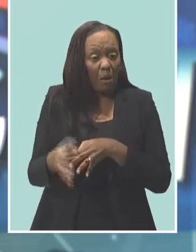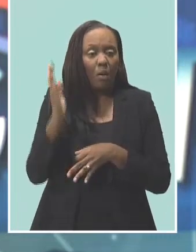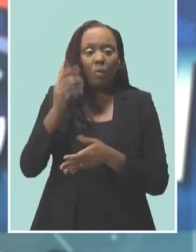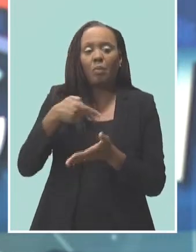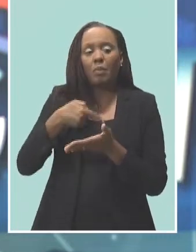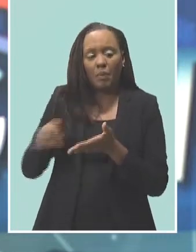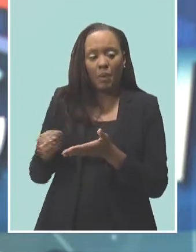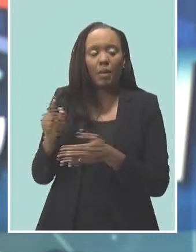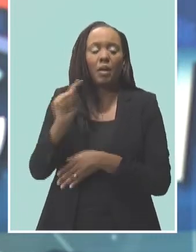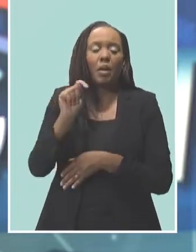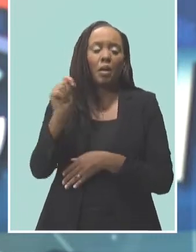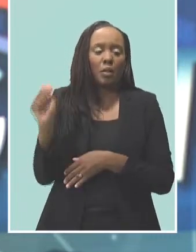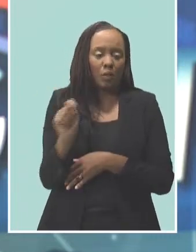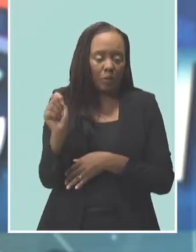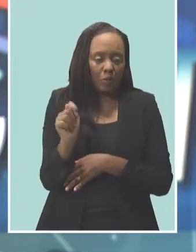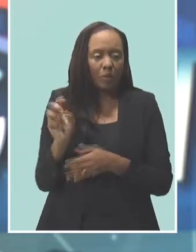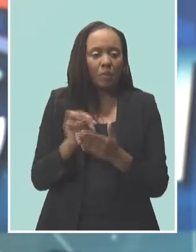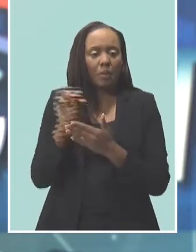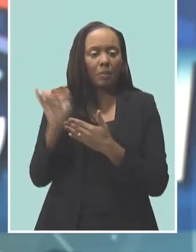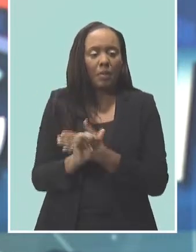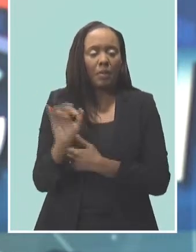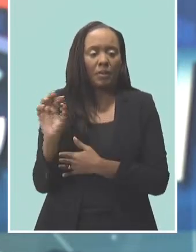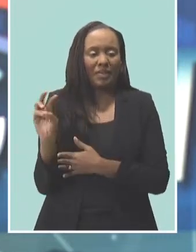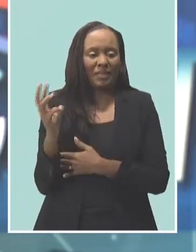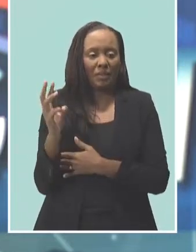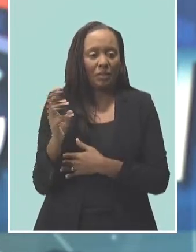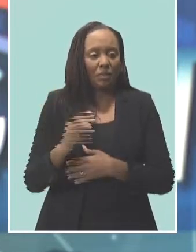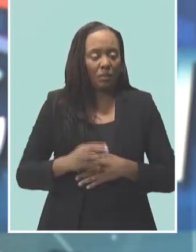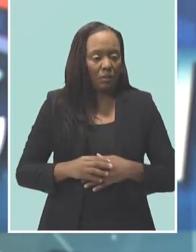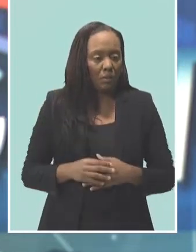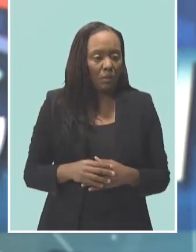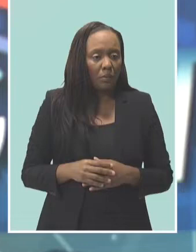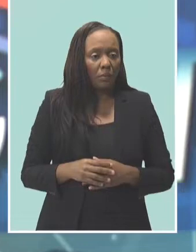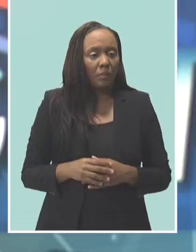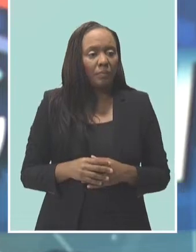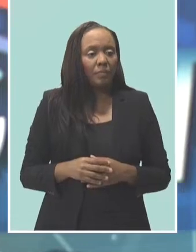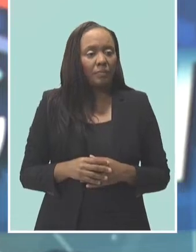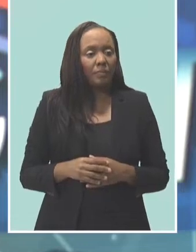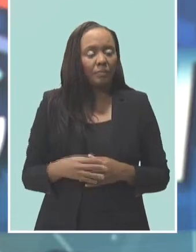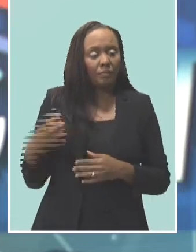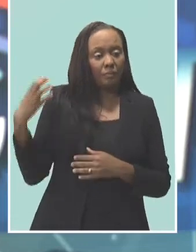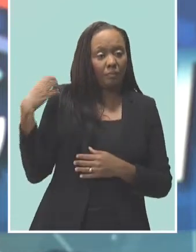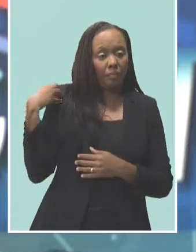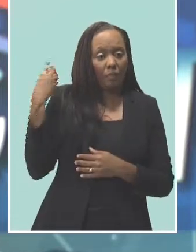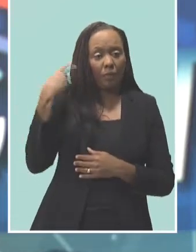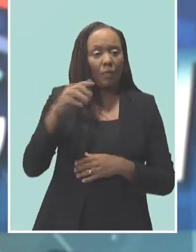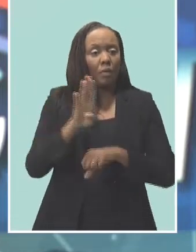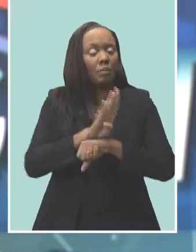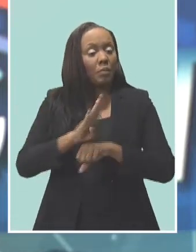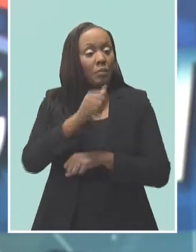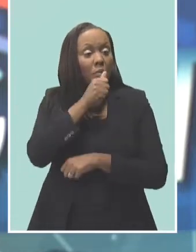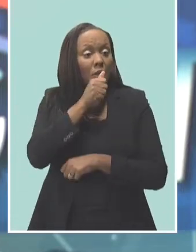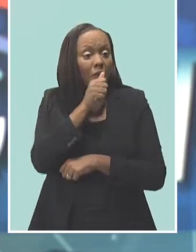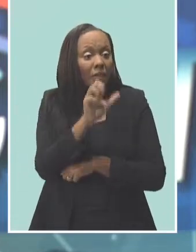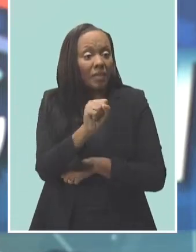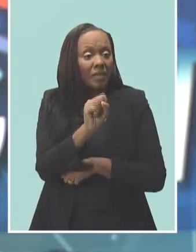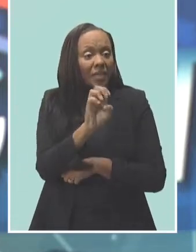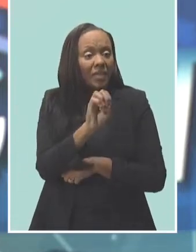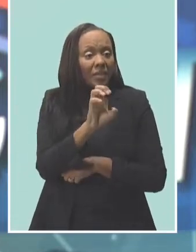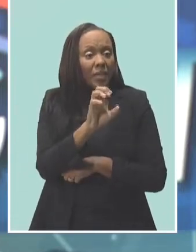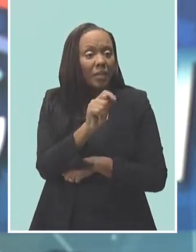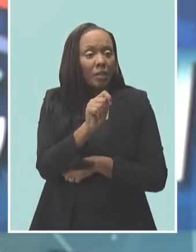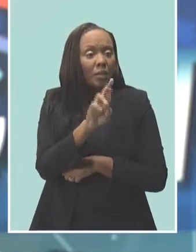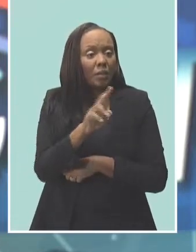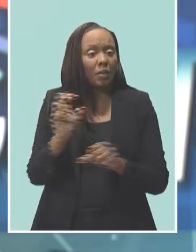staff, would be paid no later than Tuesday, May 6th. Well, Chairman of the Barbados Private Sector Association, or